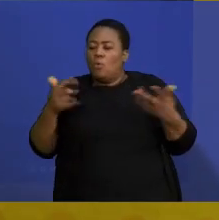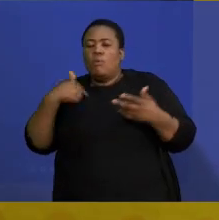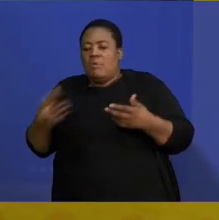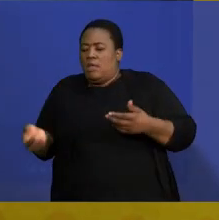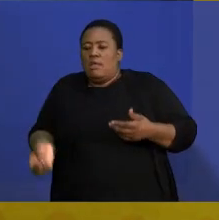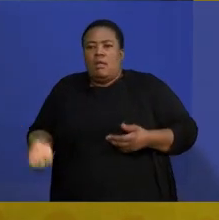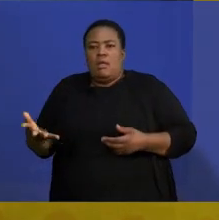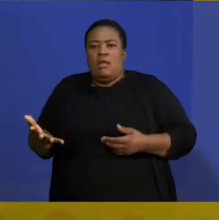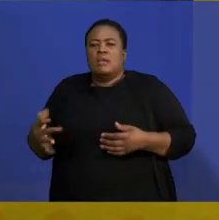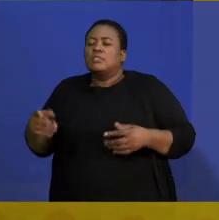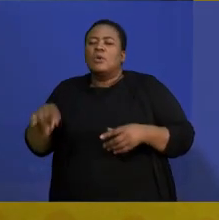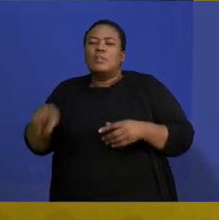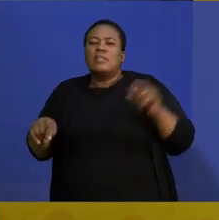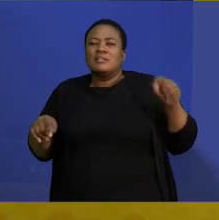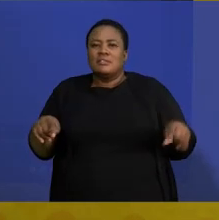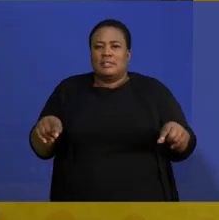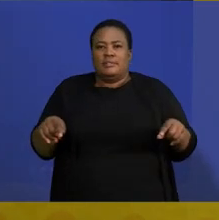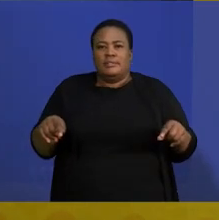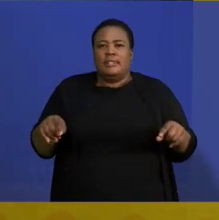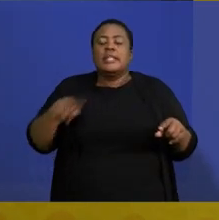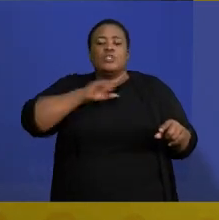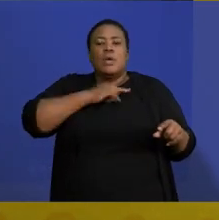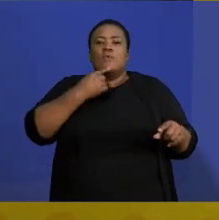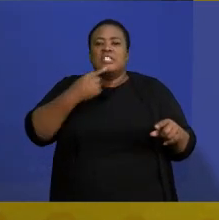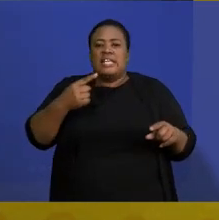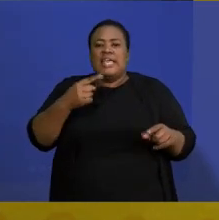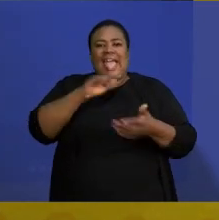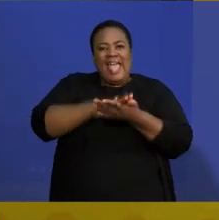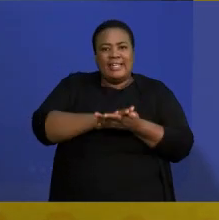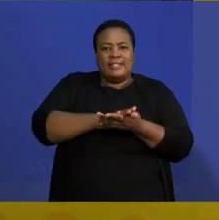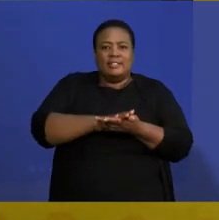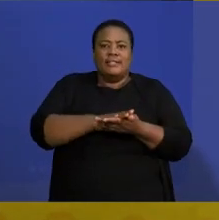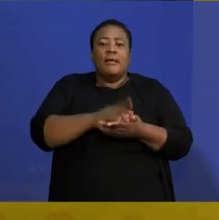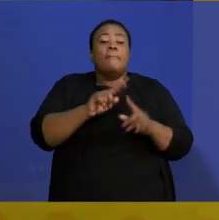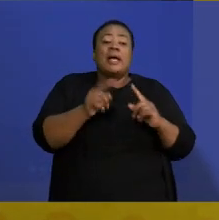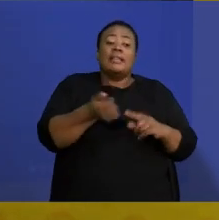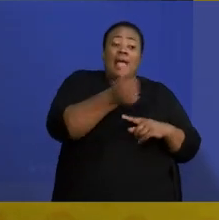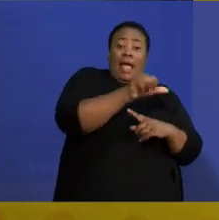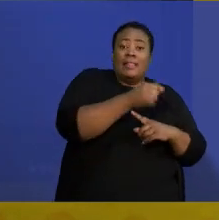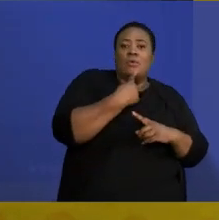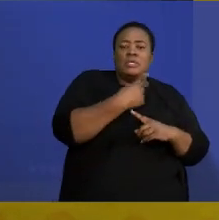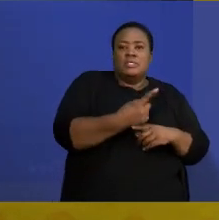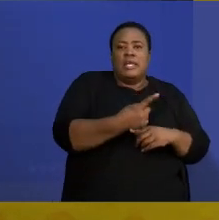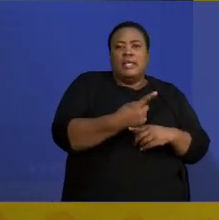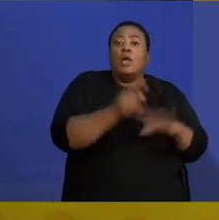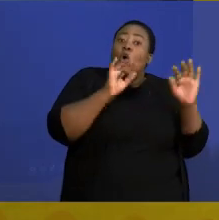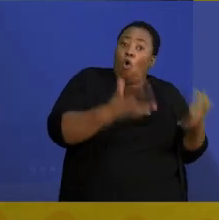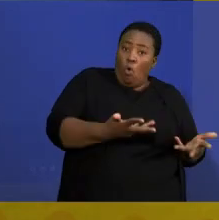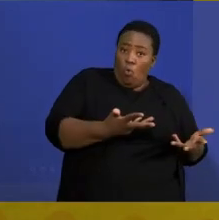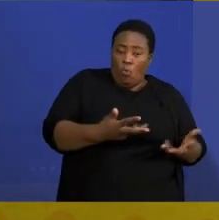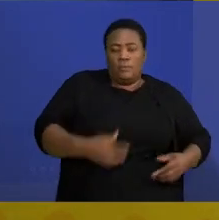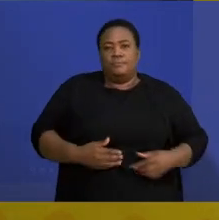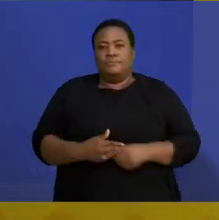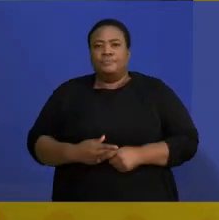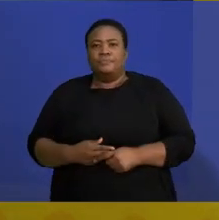an O. So, let's look at an actual question and try and answer it in order to make a point of what the